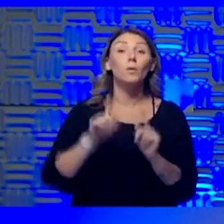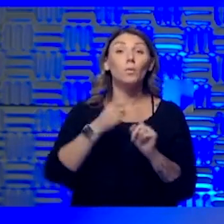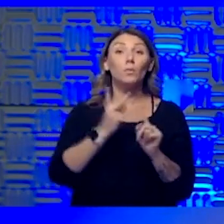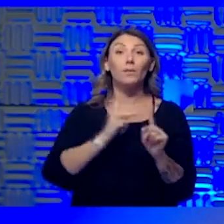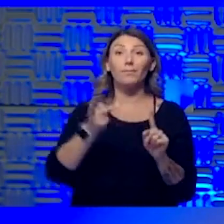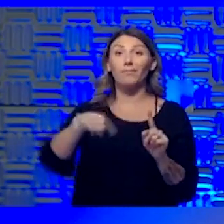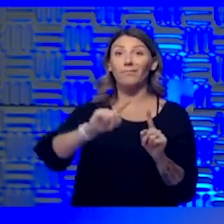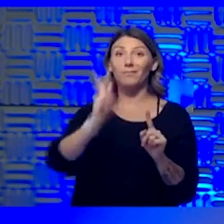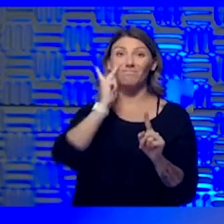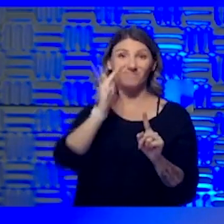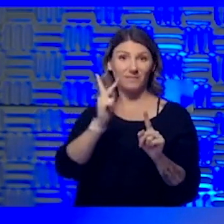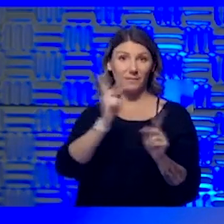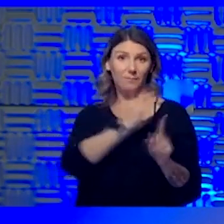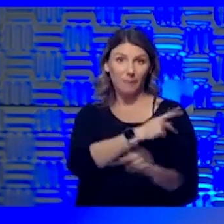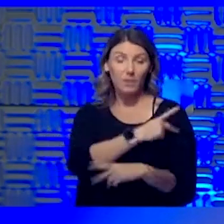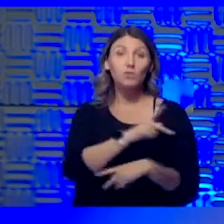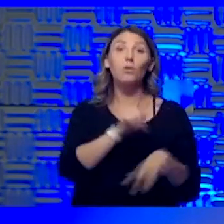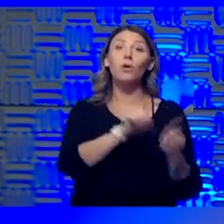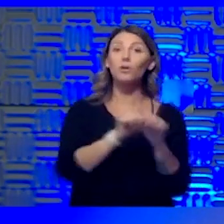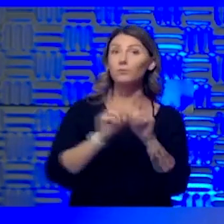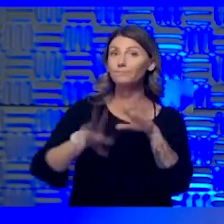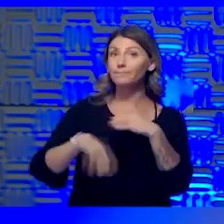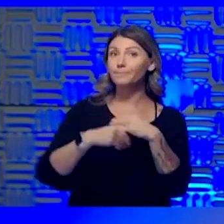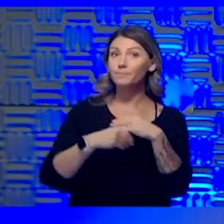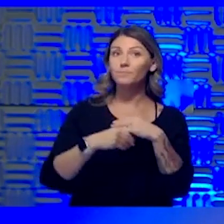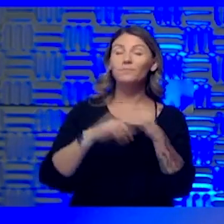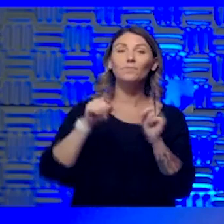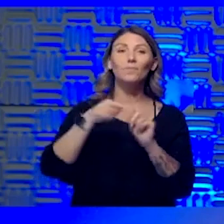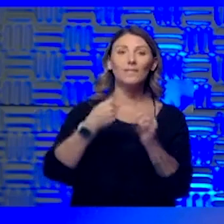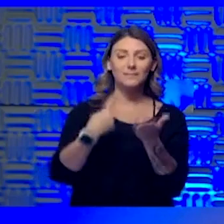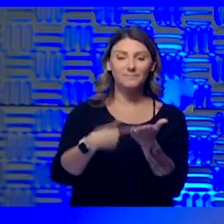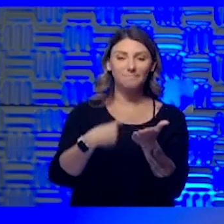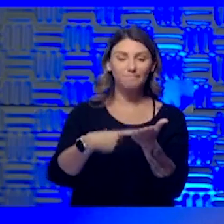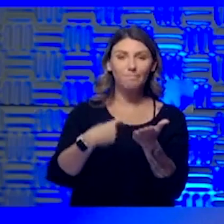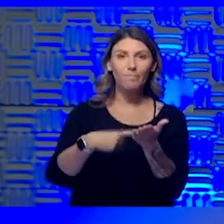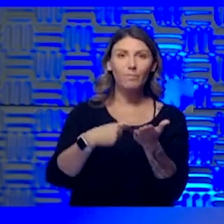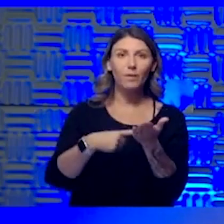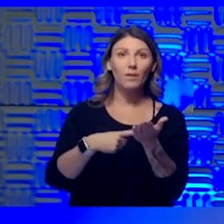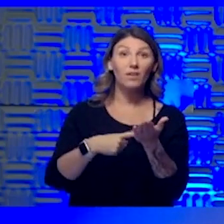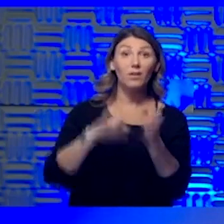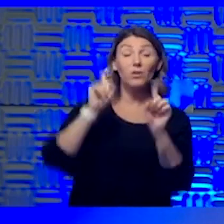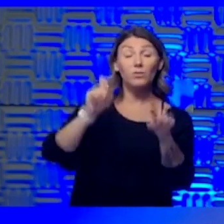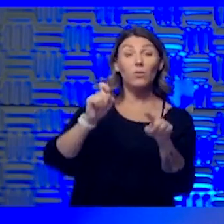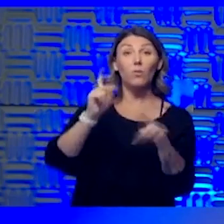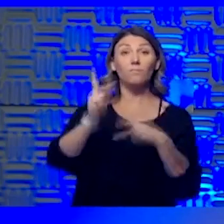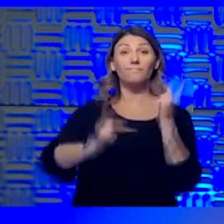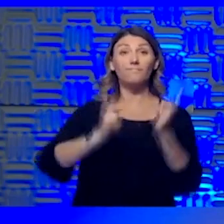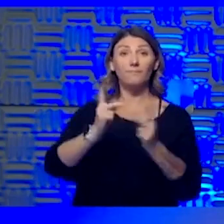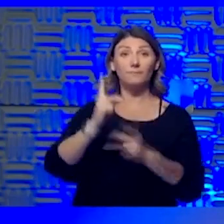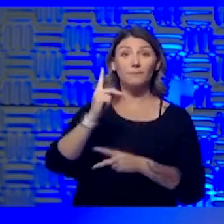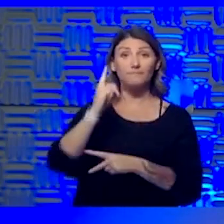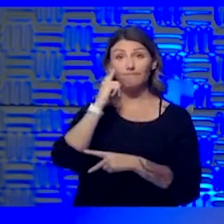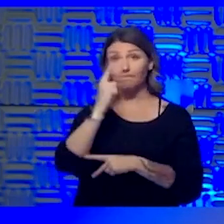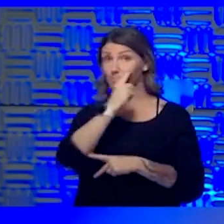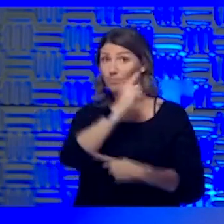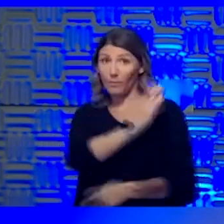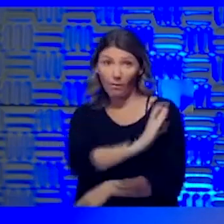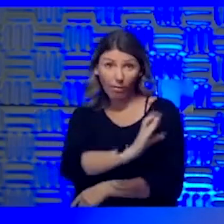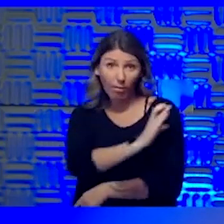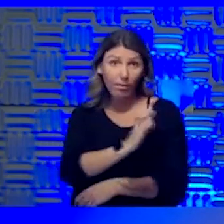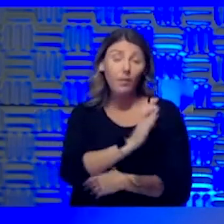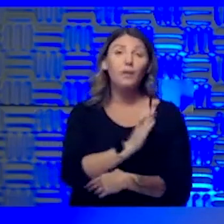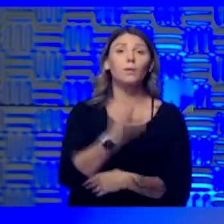patient, in addition, we've also, as you talked about, when you go to the, um, when you went to the ophthalmology clinic, we are doing